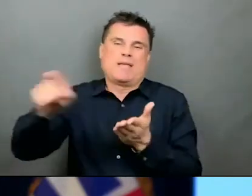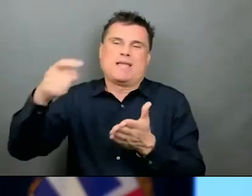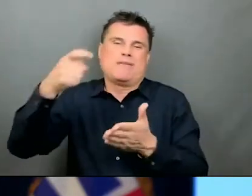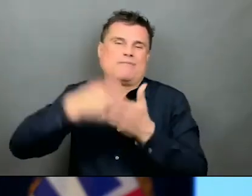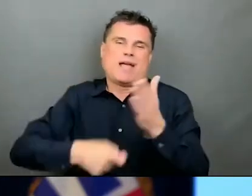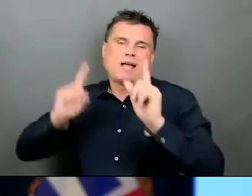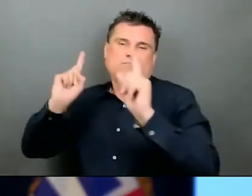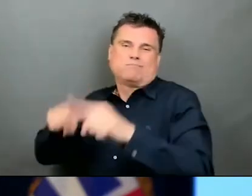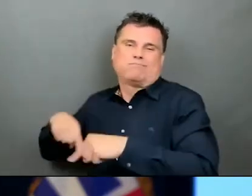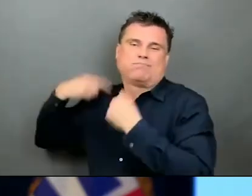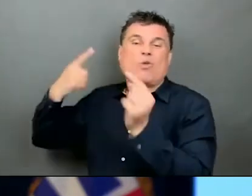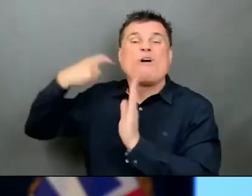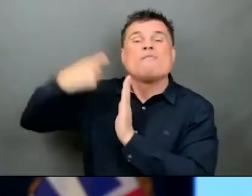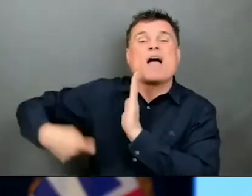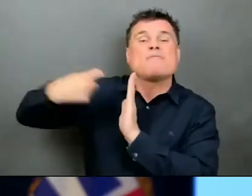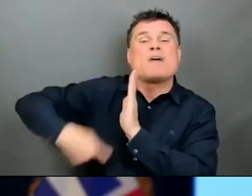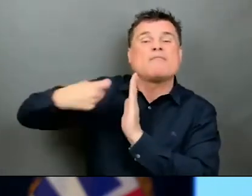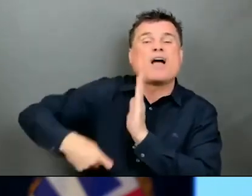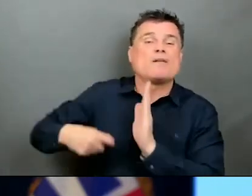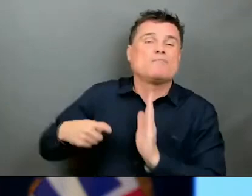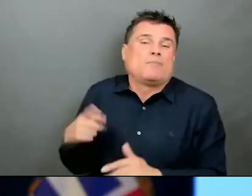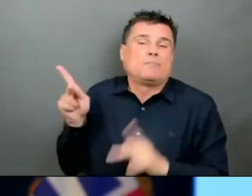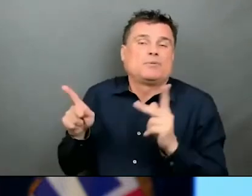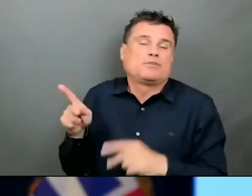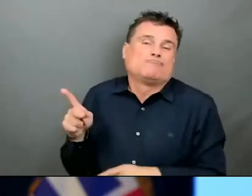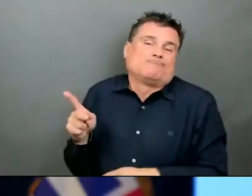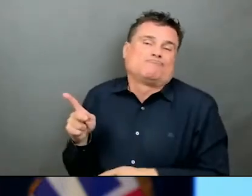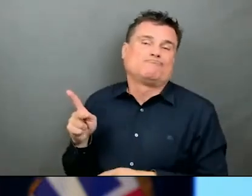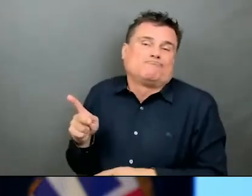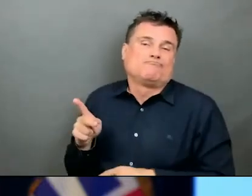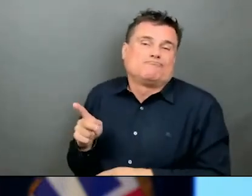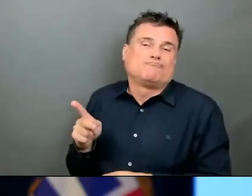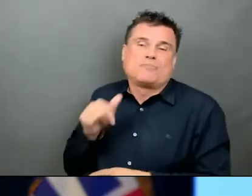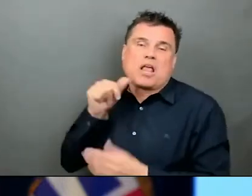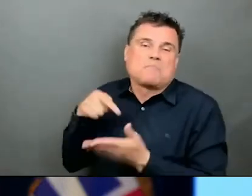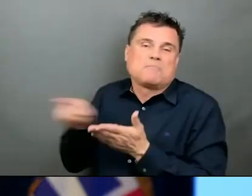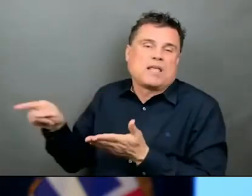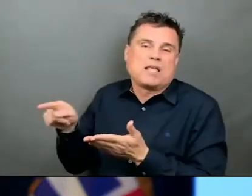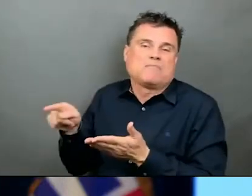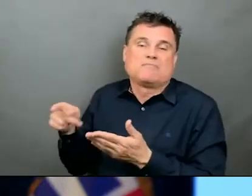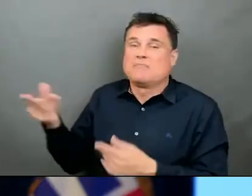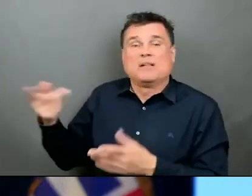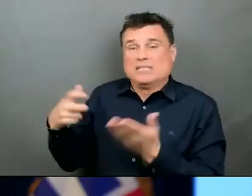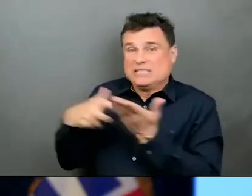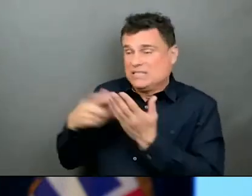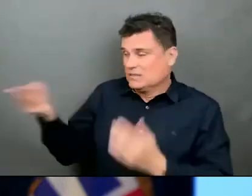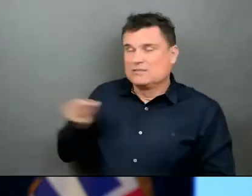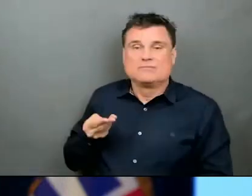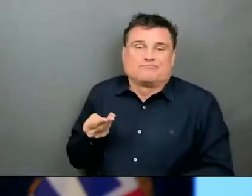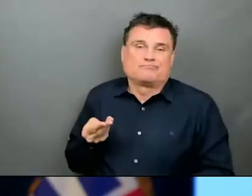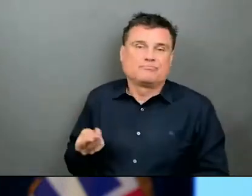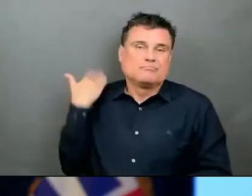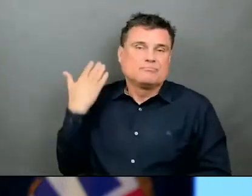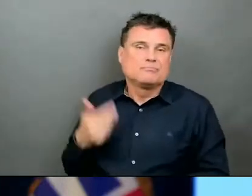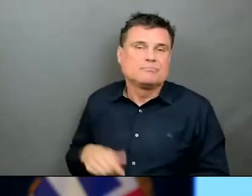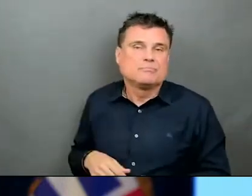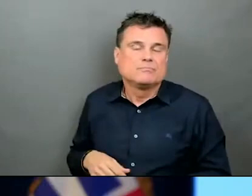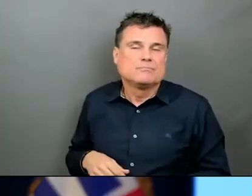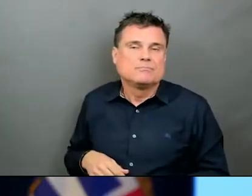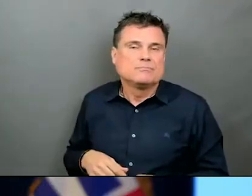for other infractions during the pandemic. What makes you think that this is going to be a deterrent? Well,